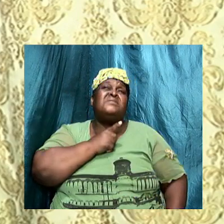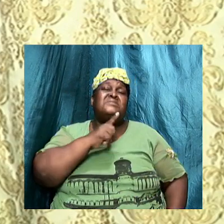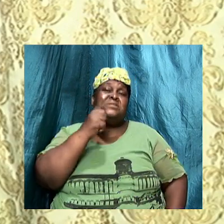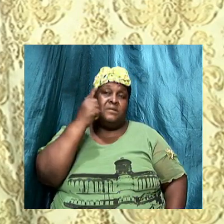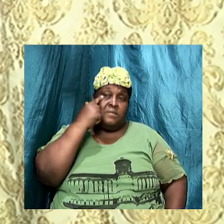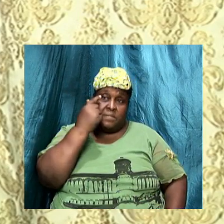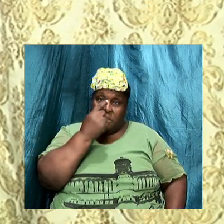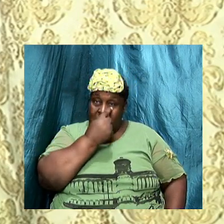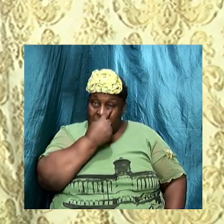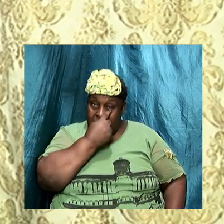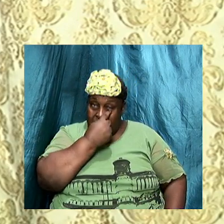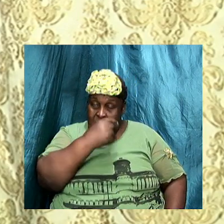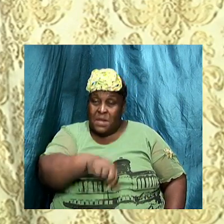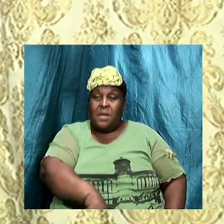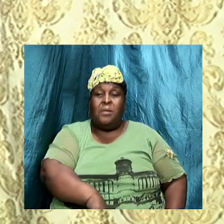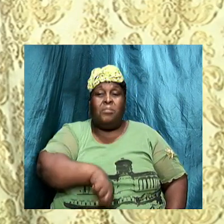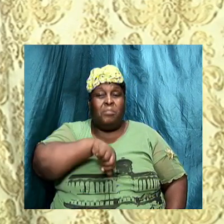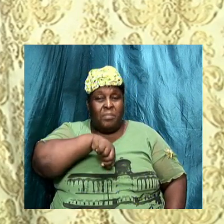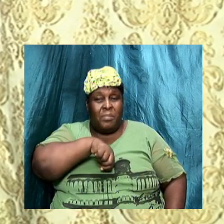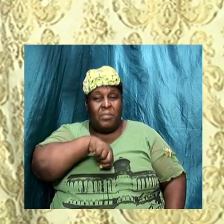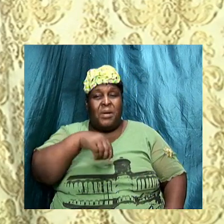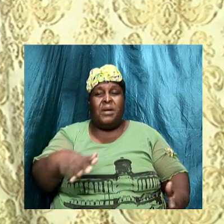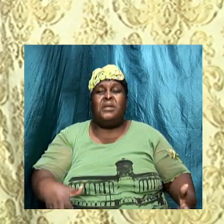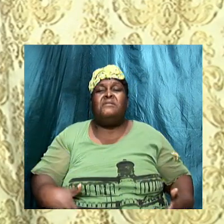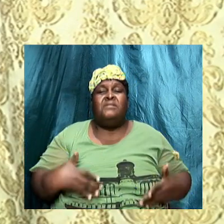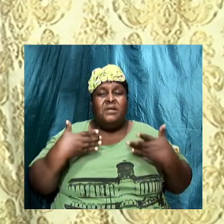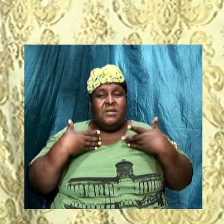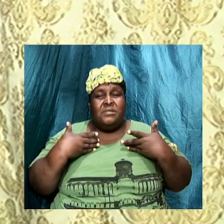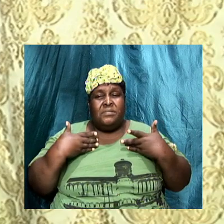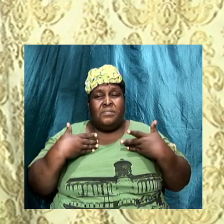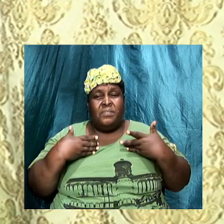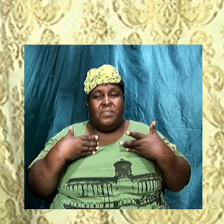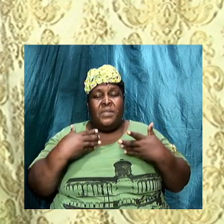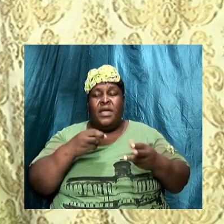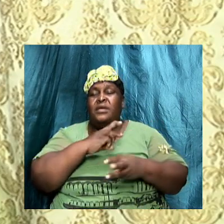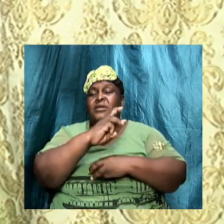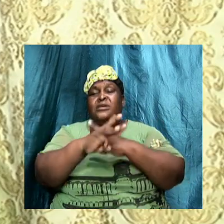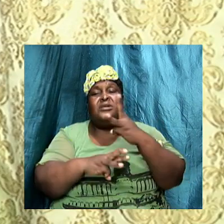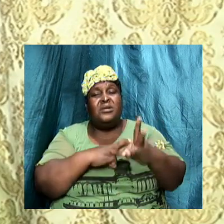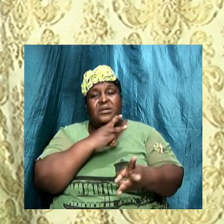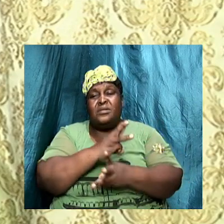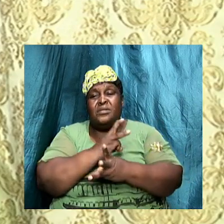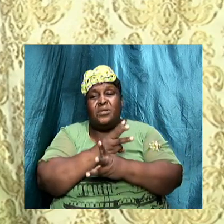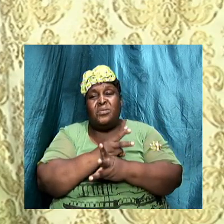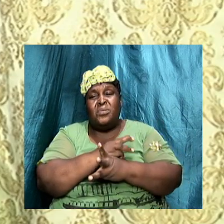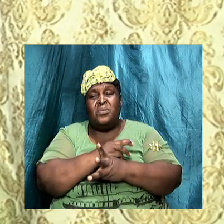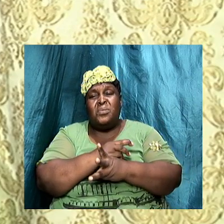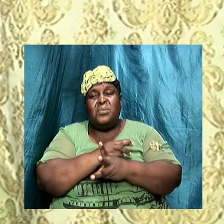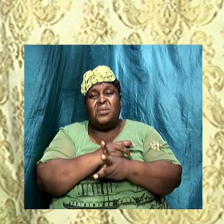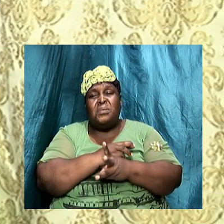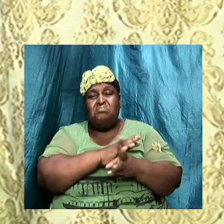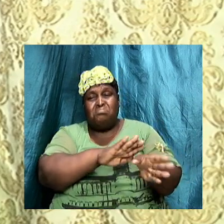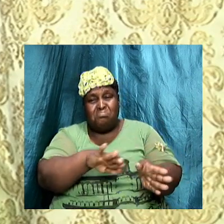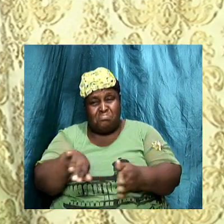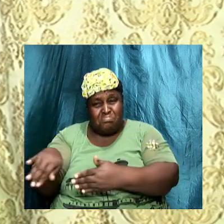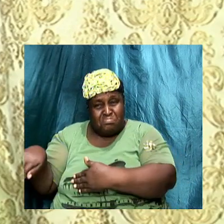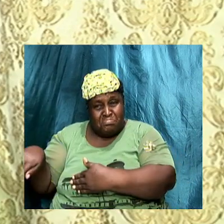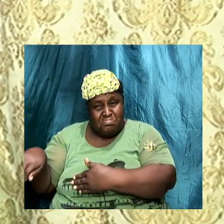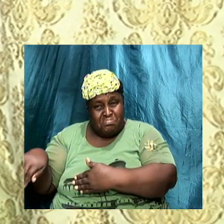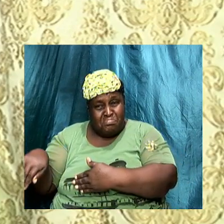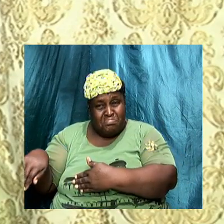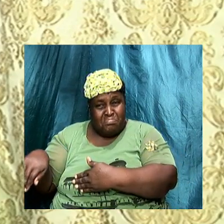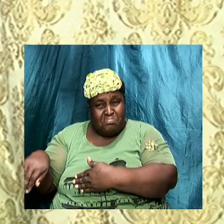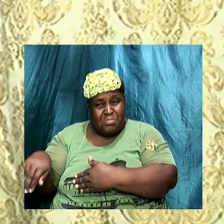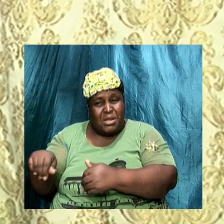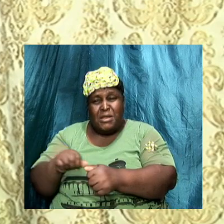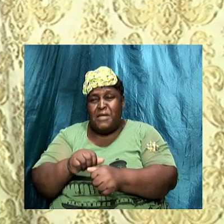eyes and the pride of life. And the world pass it away. And the lust of